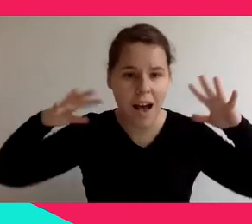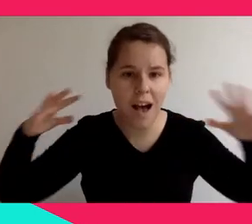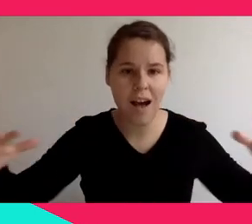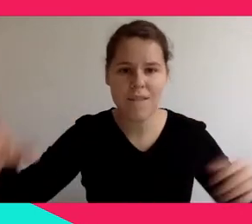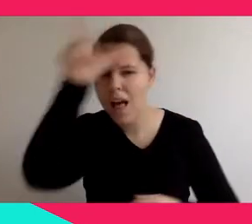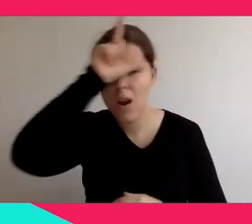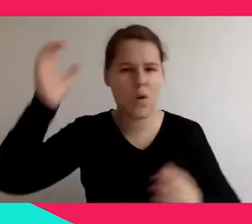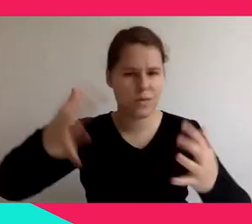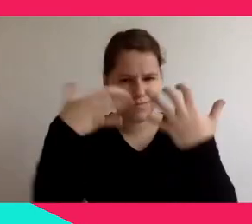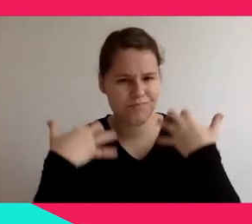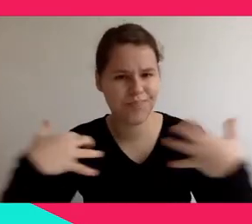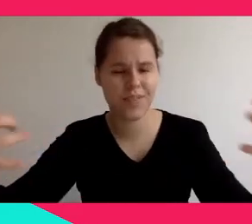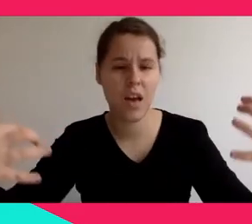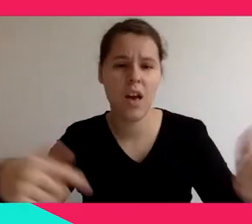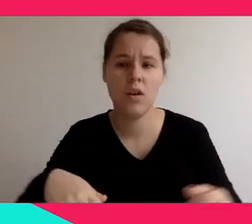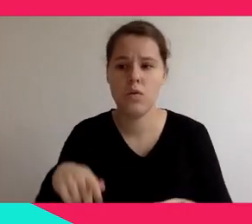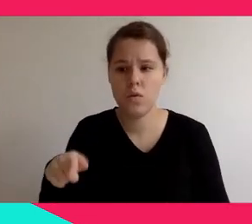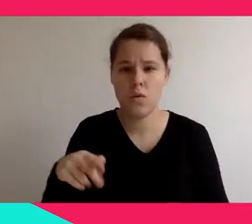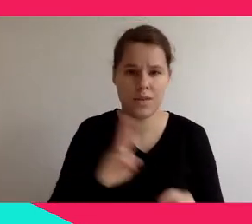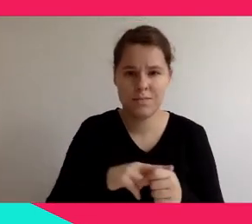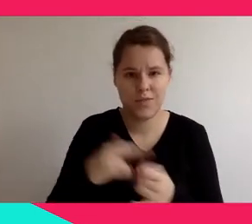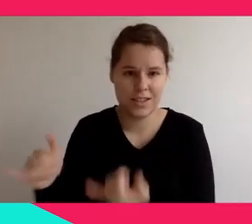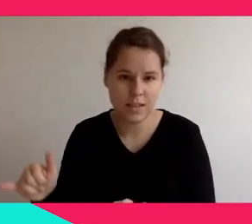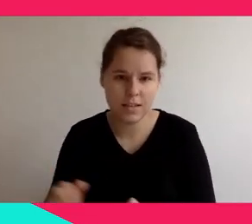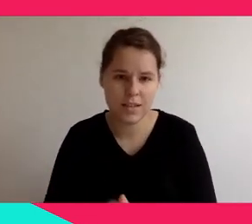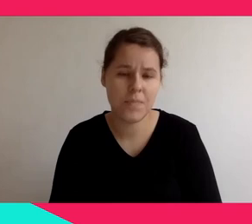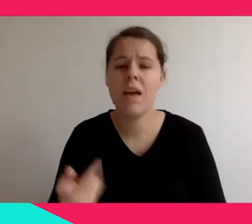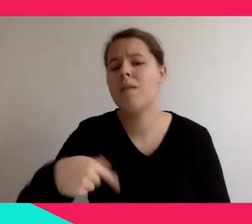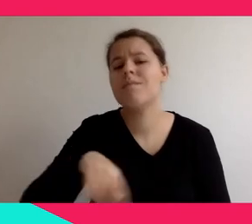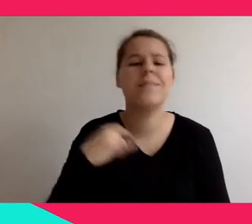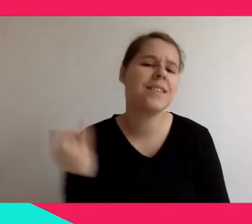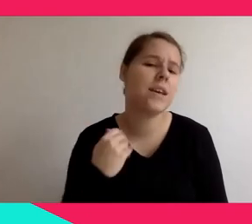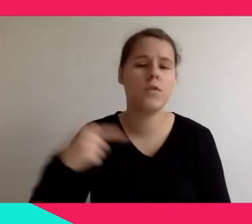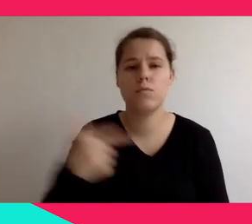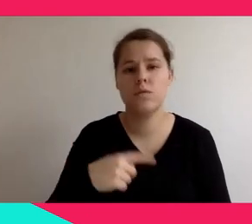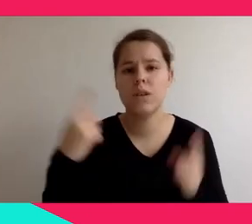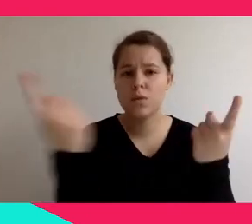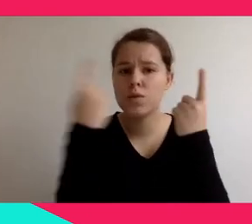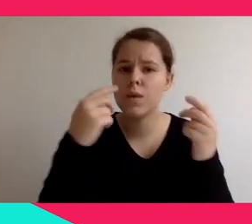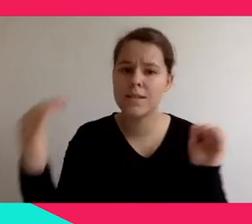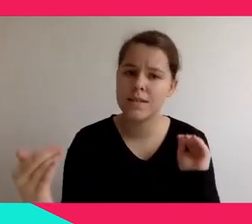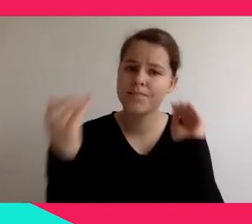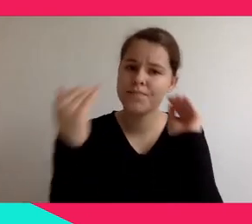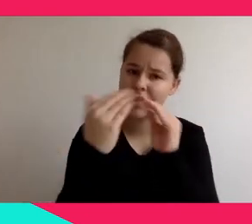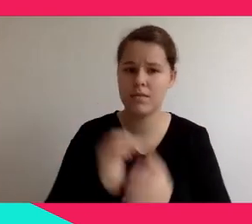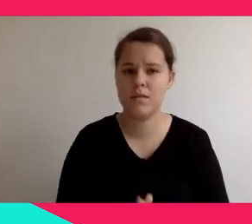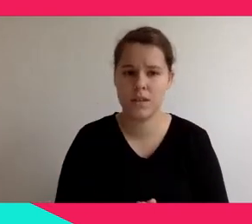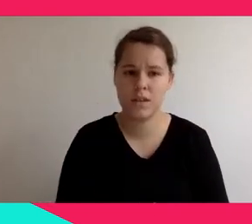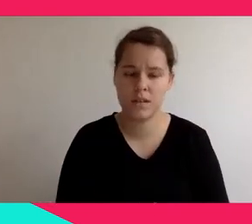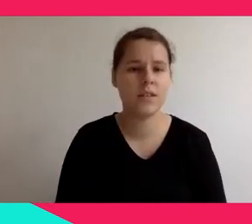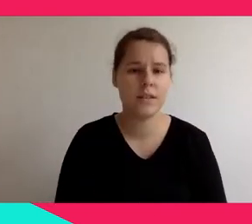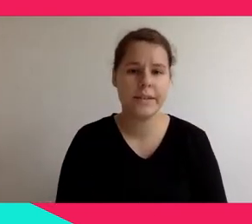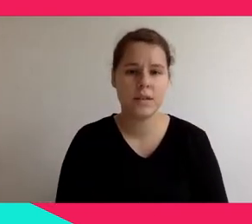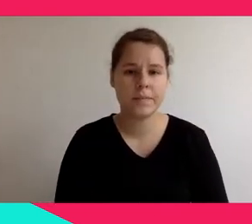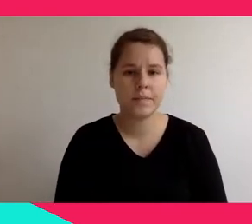we really have to adapt. And that's also good because like every year you have a lot of different headsets that